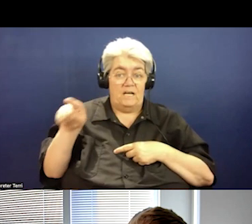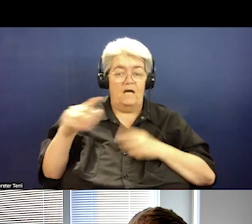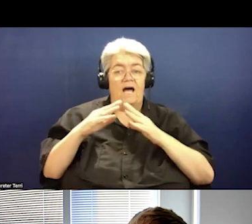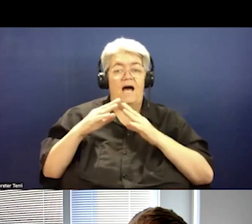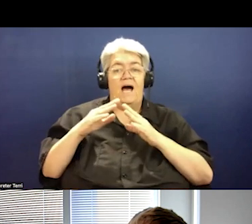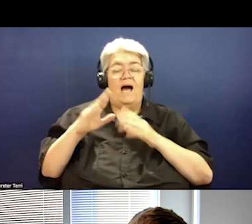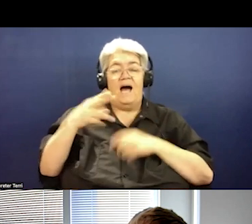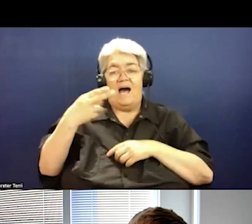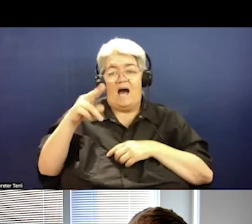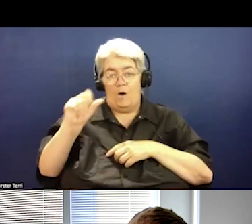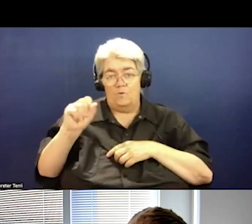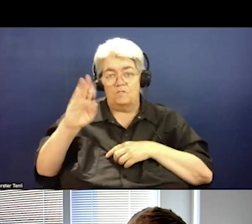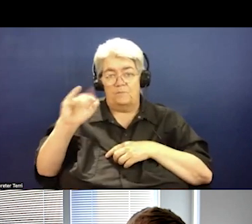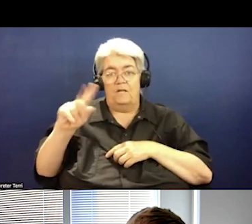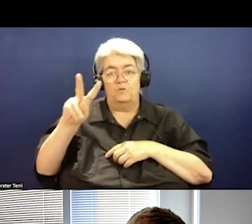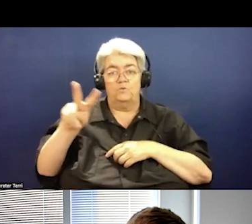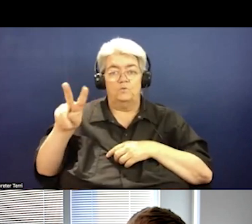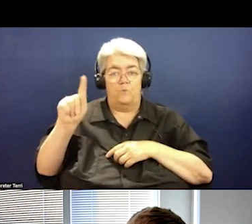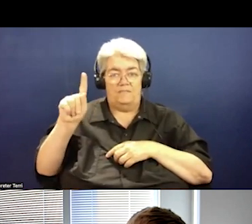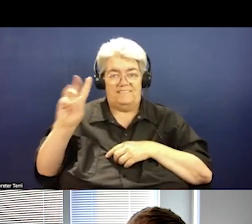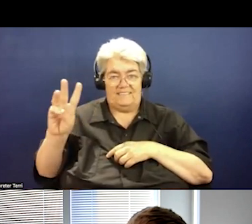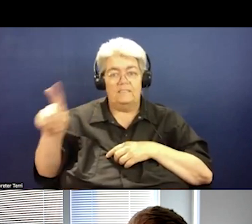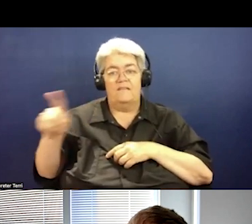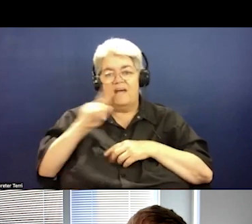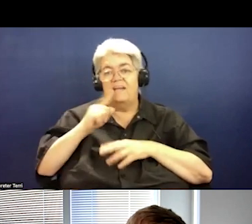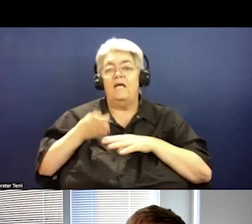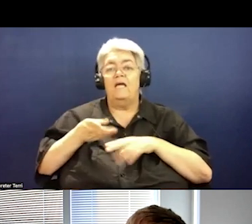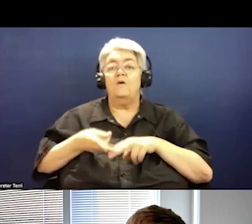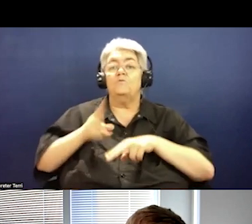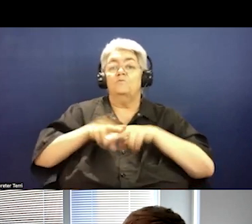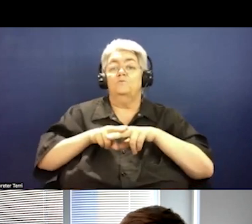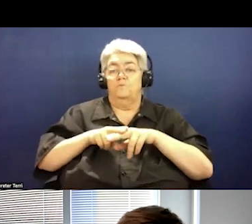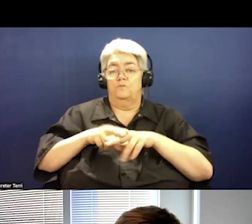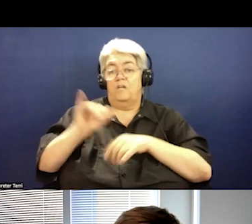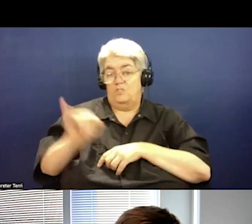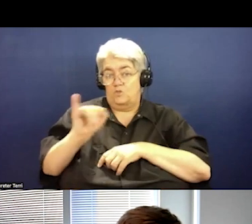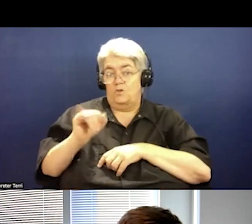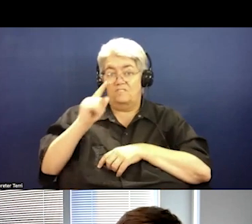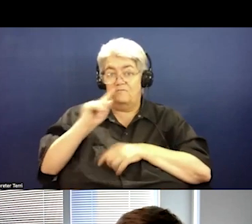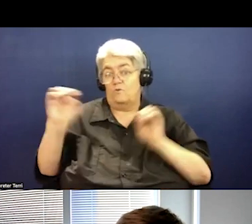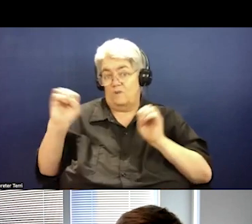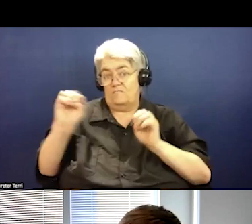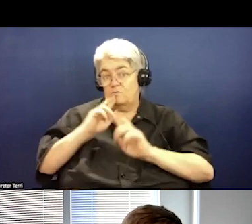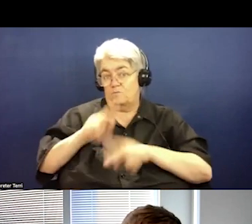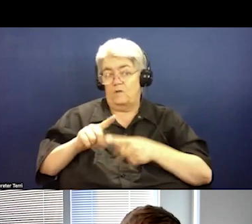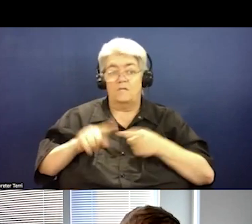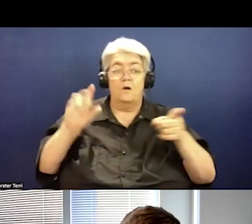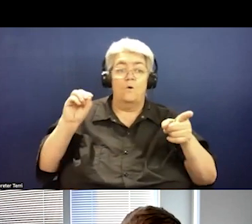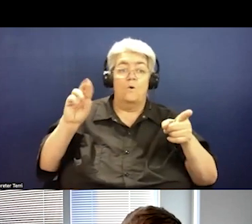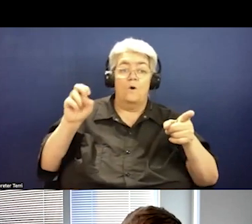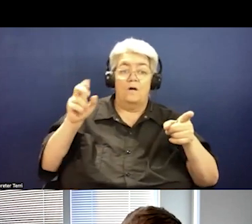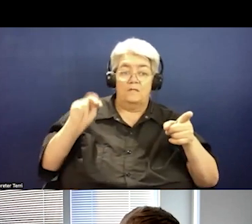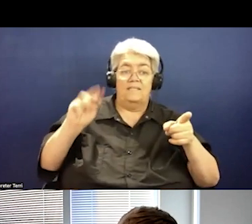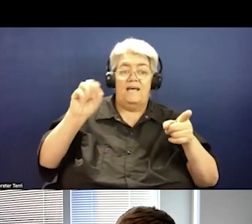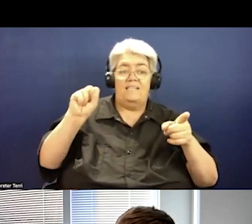2216, um, that just enhances insurance coverage for crisis response. And in Oregon, um, SB 695